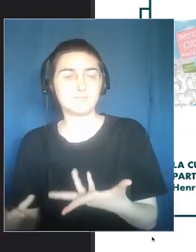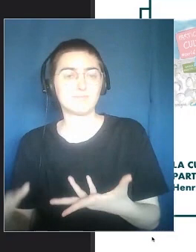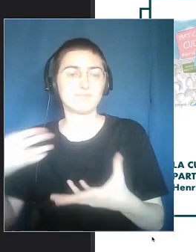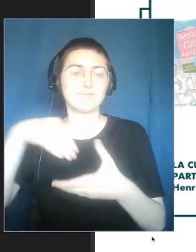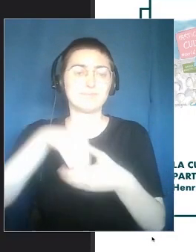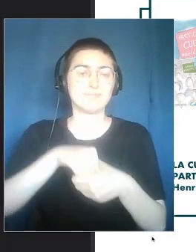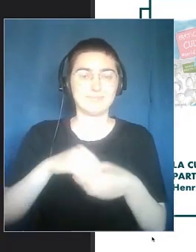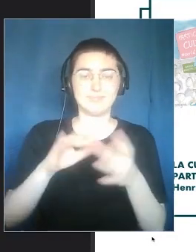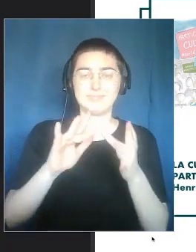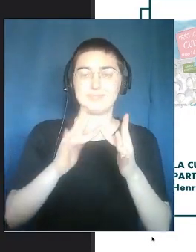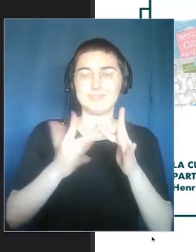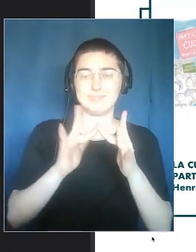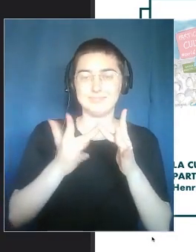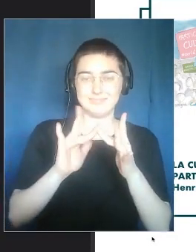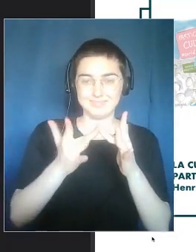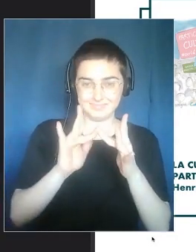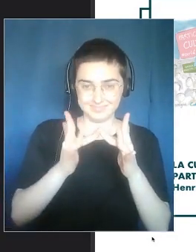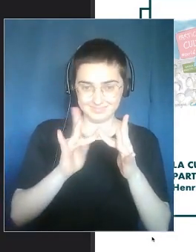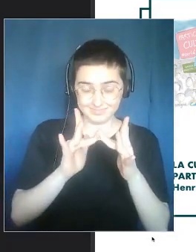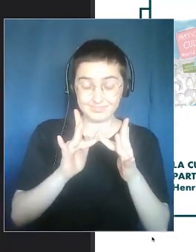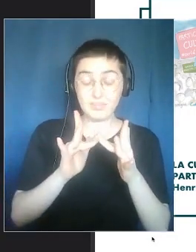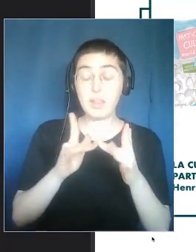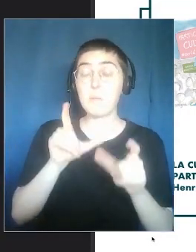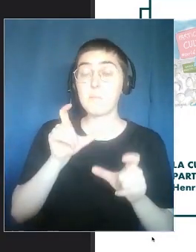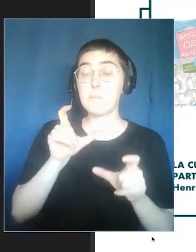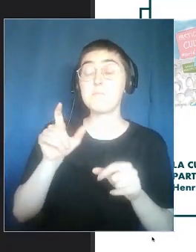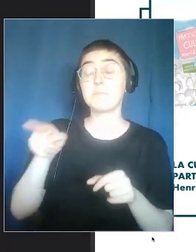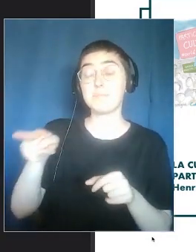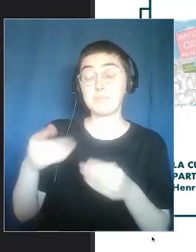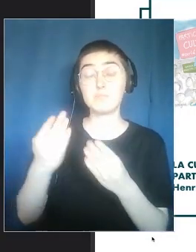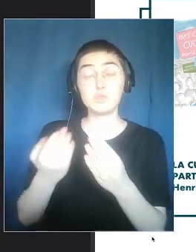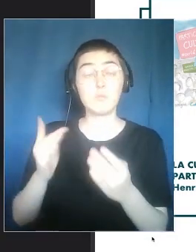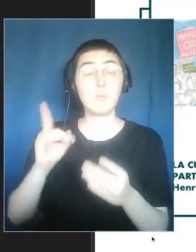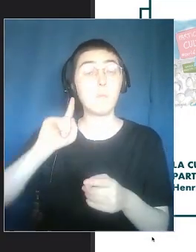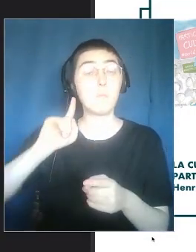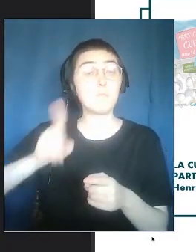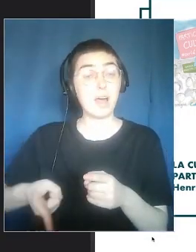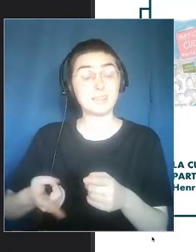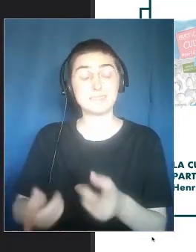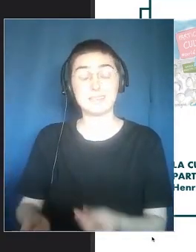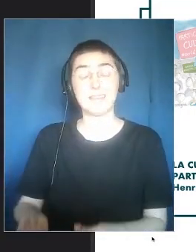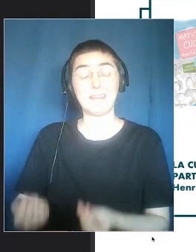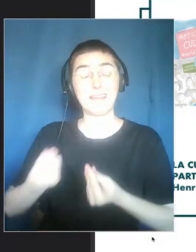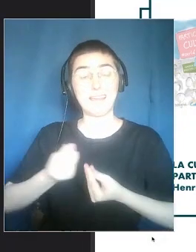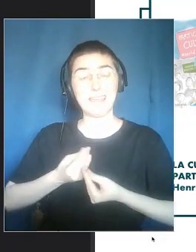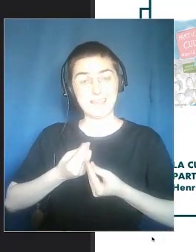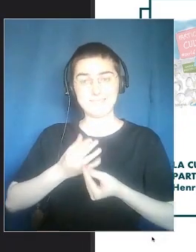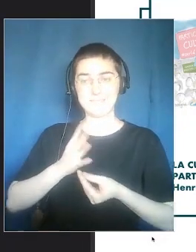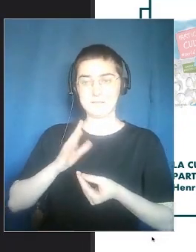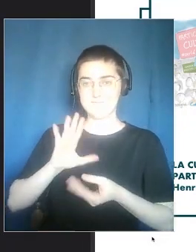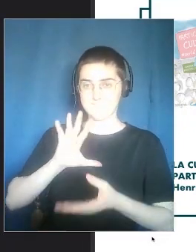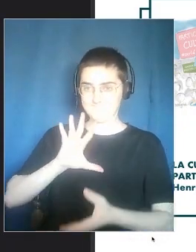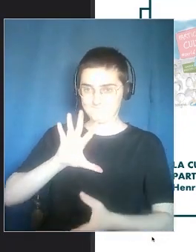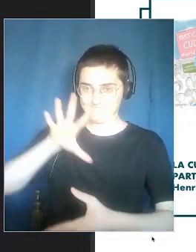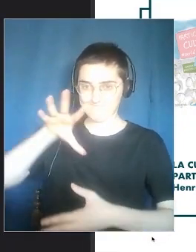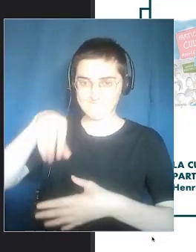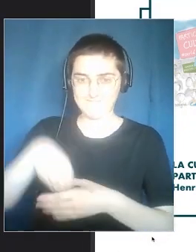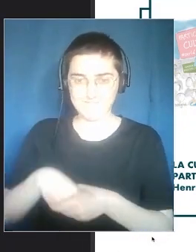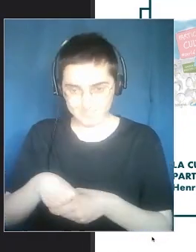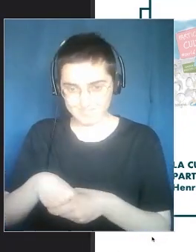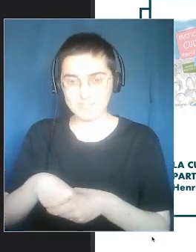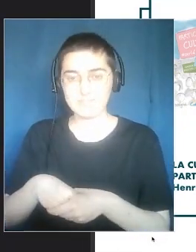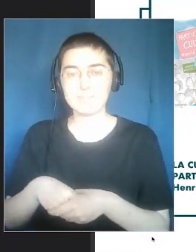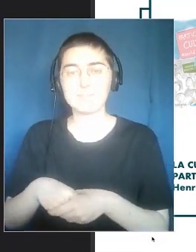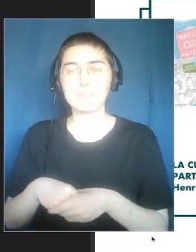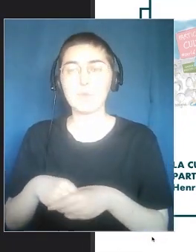currently. Because in a world in which we can interact with one another, an experience in which